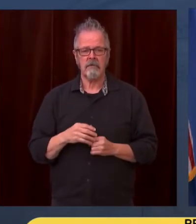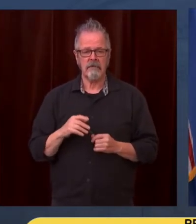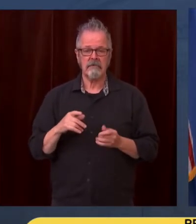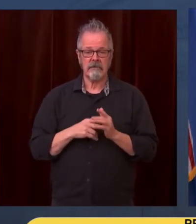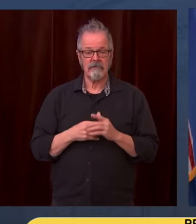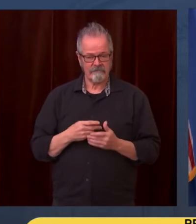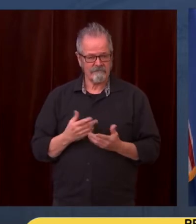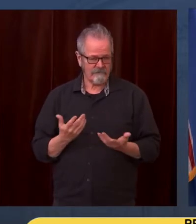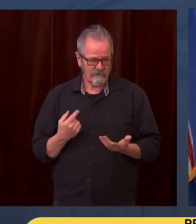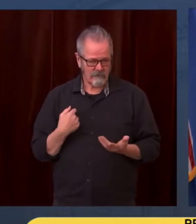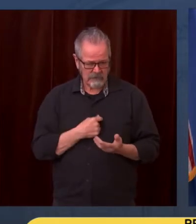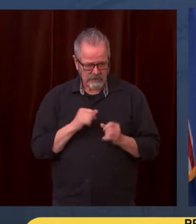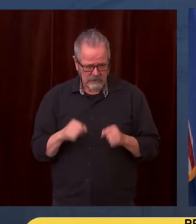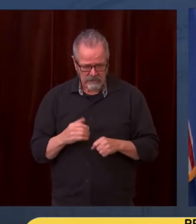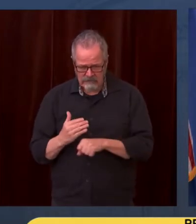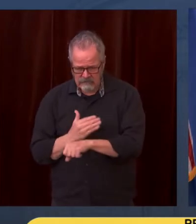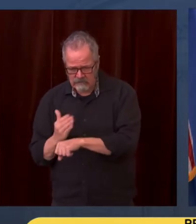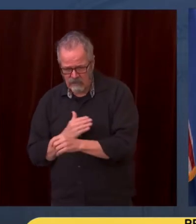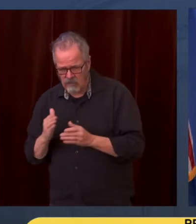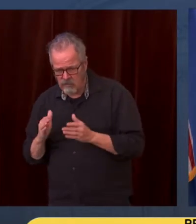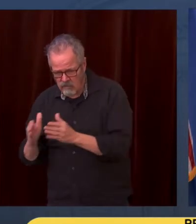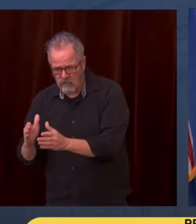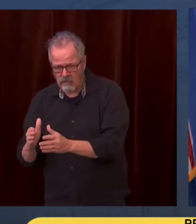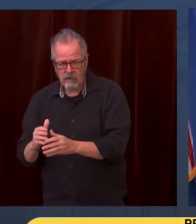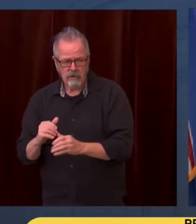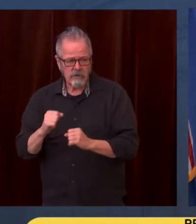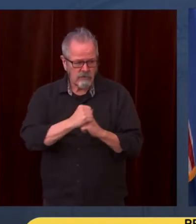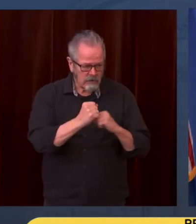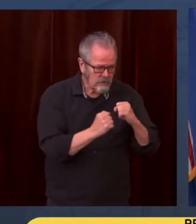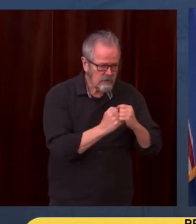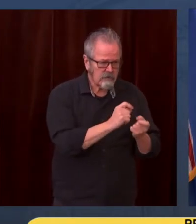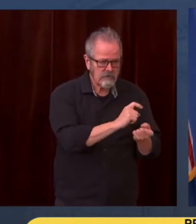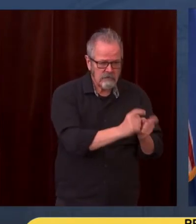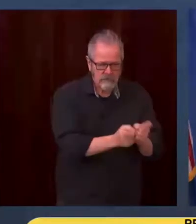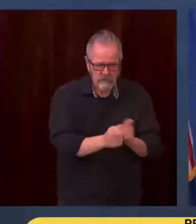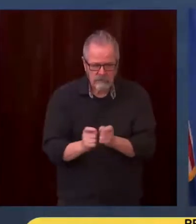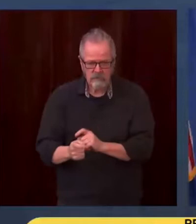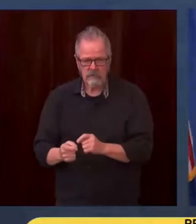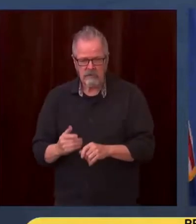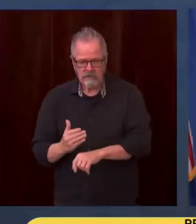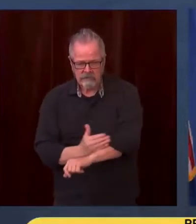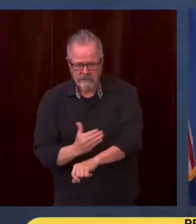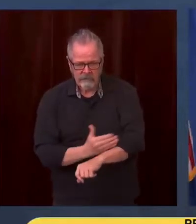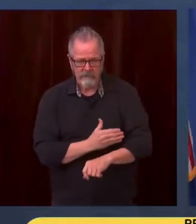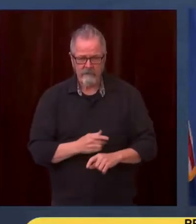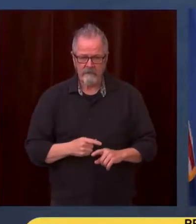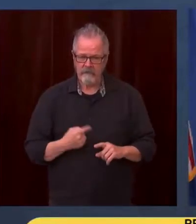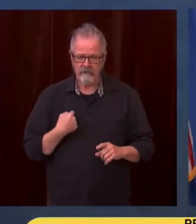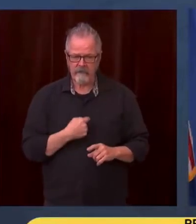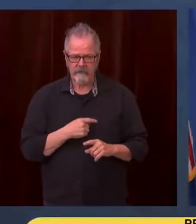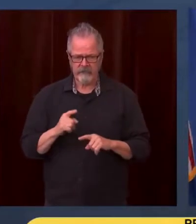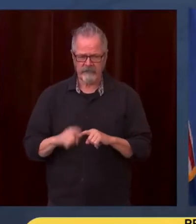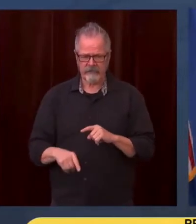You can't just build up the entire towns of northwest Washington to avoid floods. We have to defeat climate change at its source,